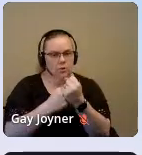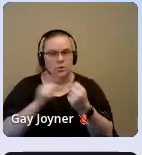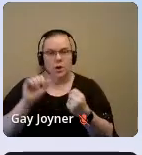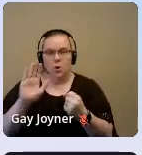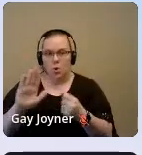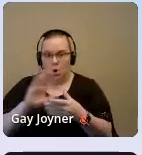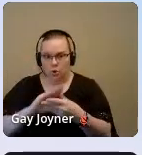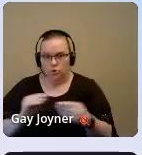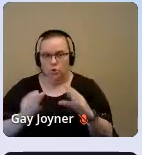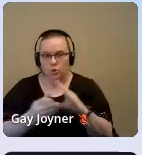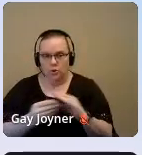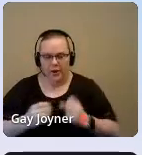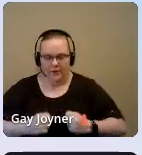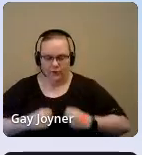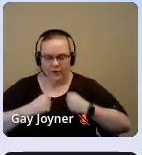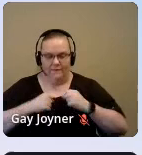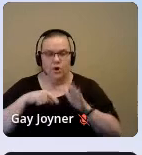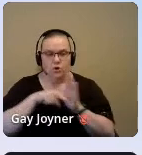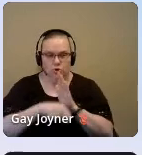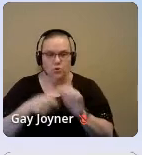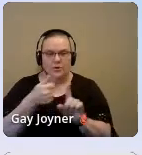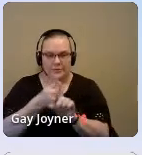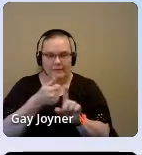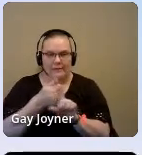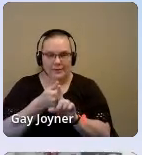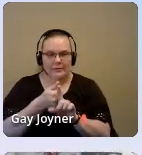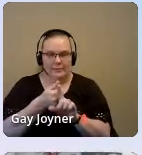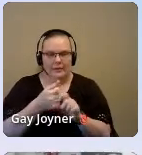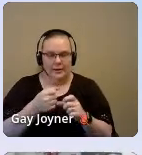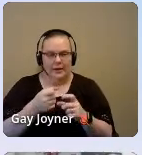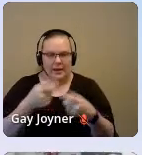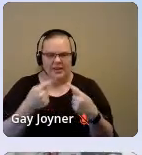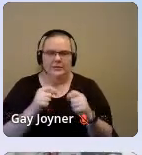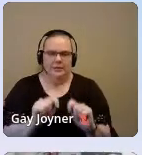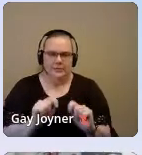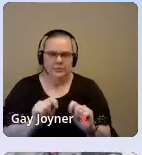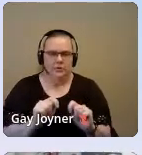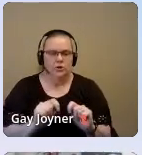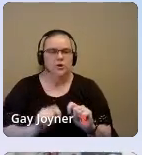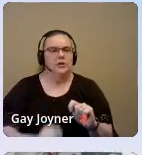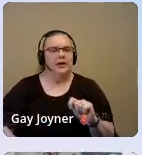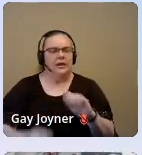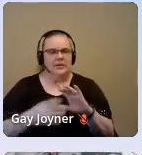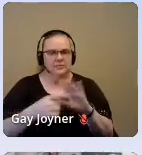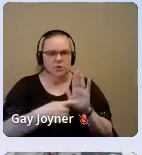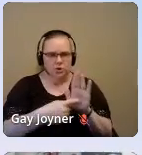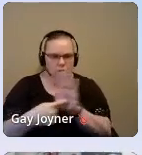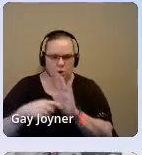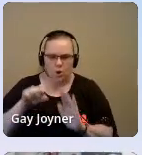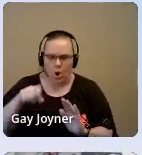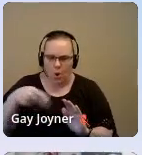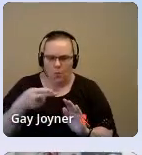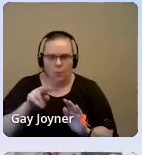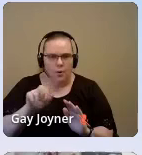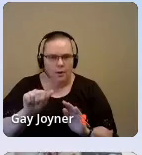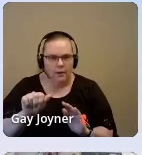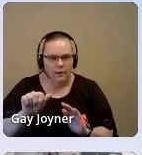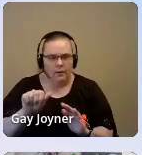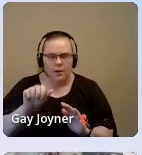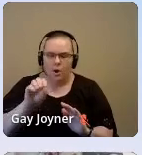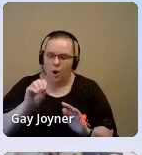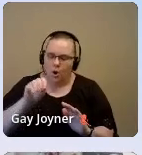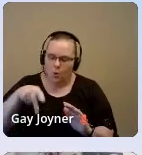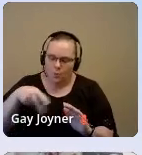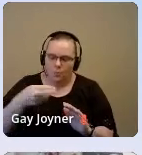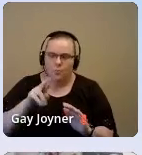has been featured in the S-Word documentary, The Oprah Magazine, and CBS This Morning with Gail